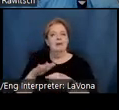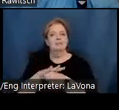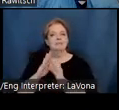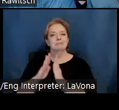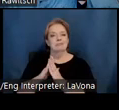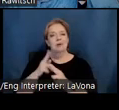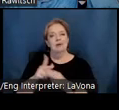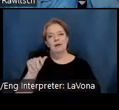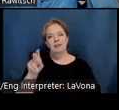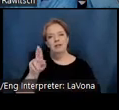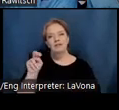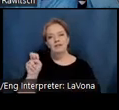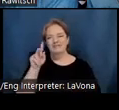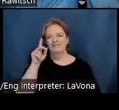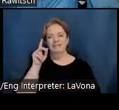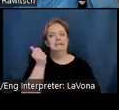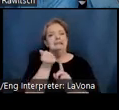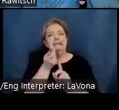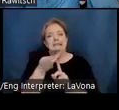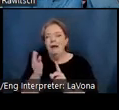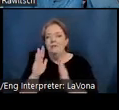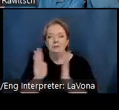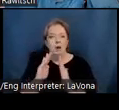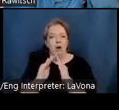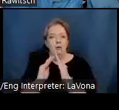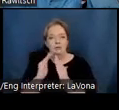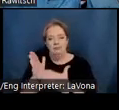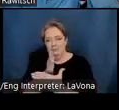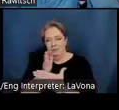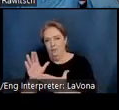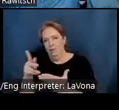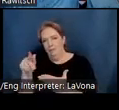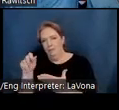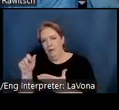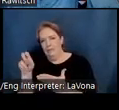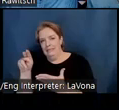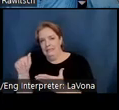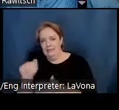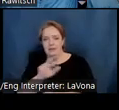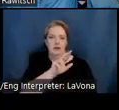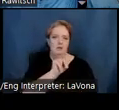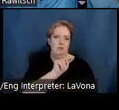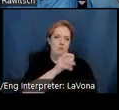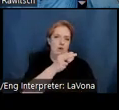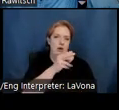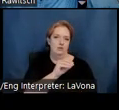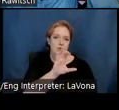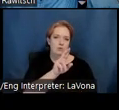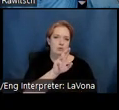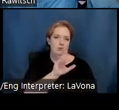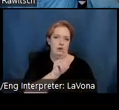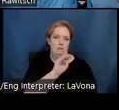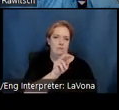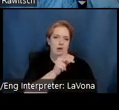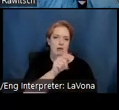which is one of several foothill communities between Pasadena and Rancho Cucamonga. Here's a range of photos of